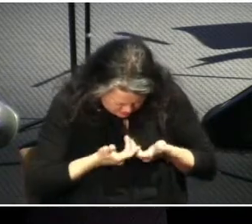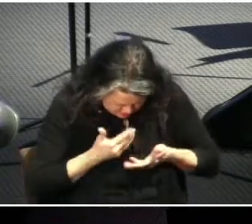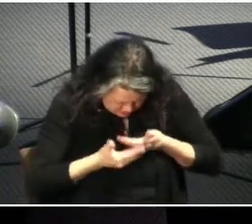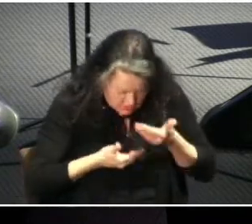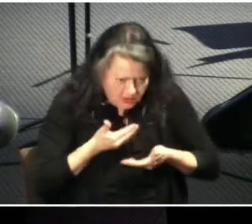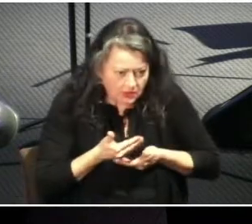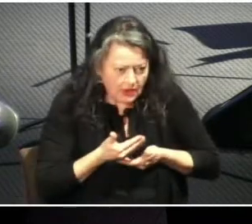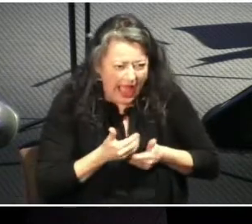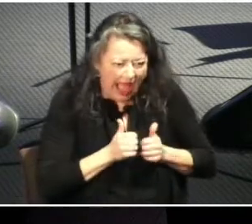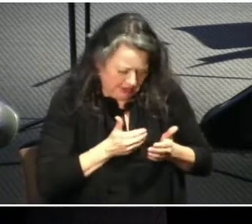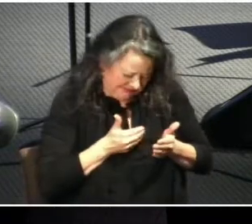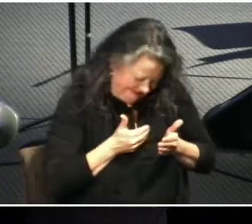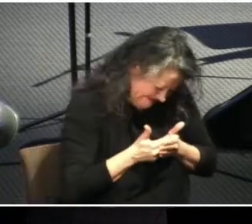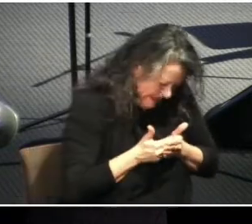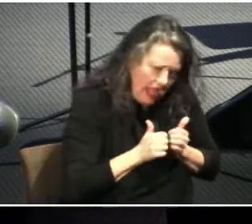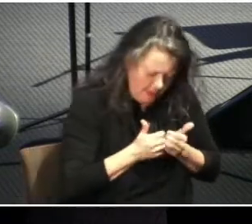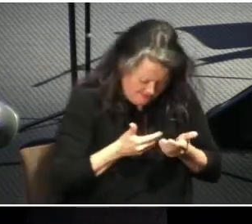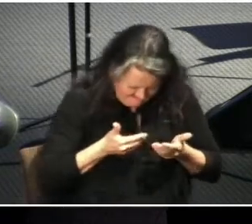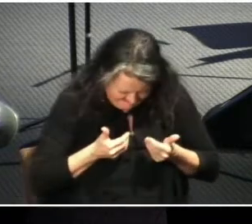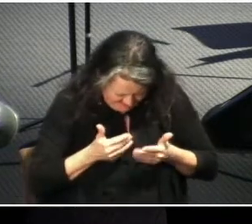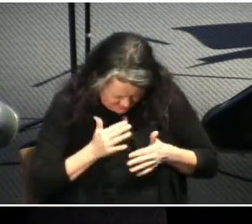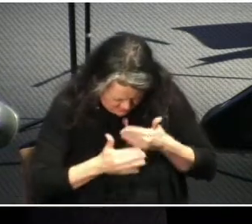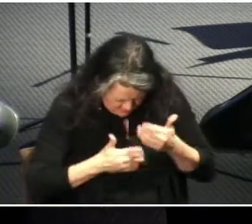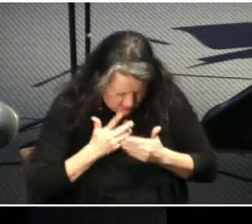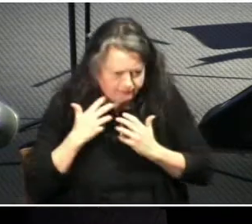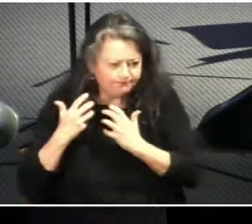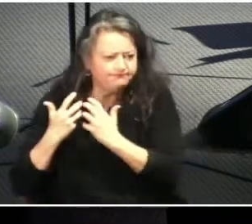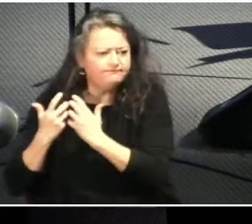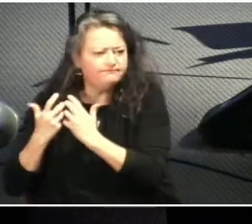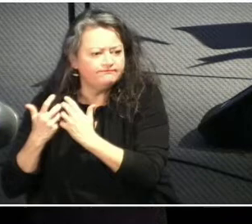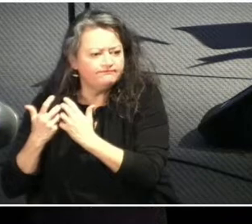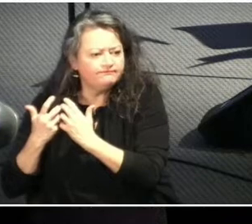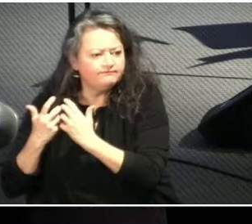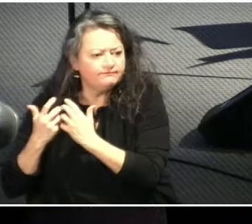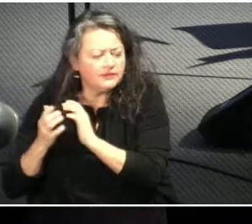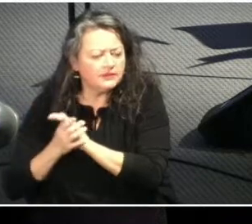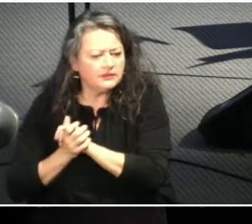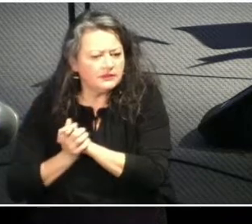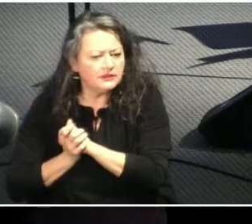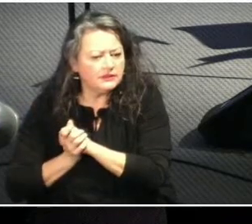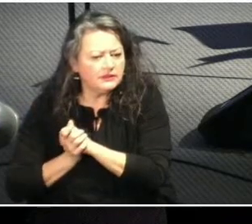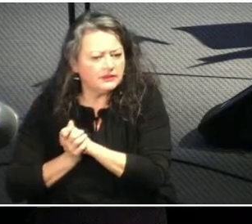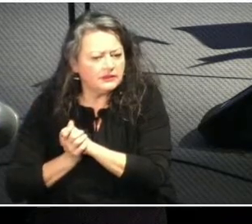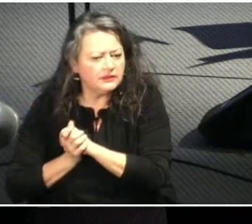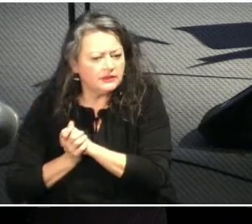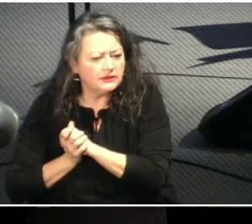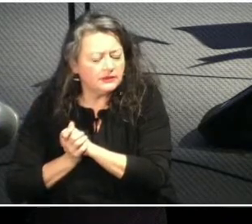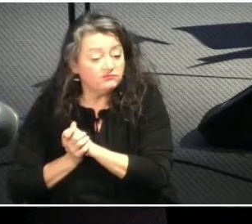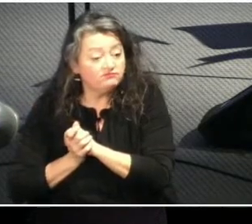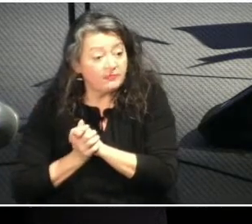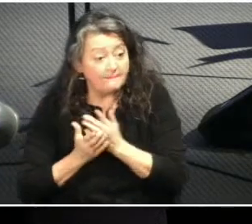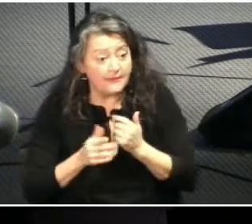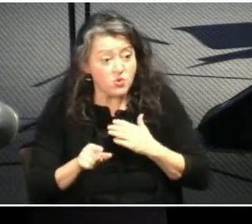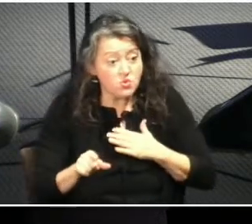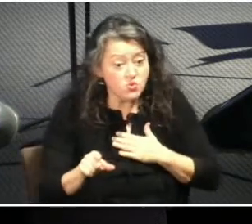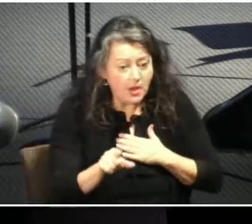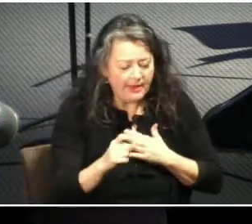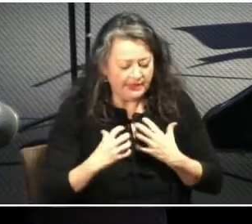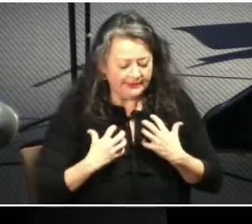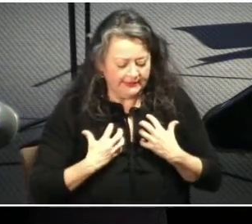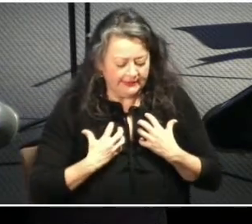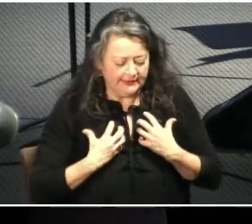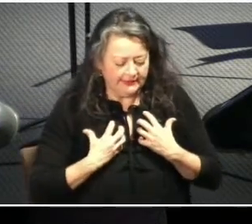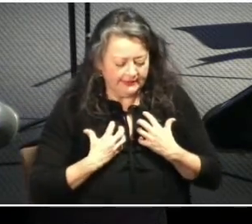in your relationship and in your family? Is there some courage that you need to